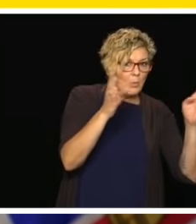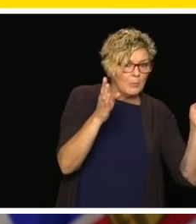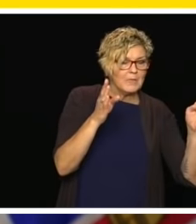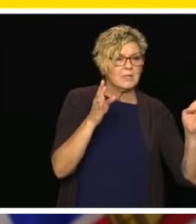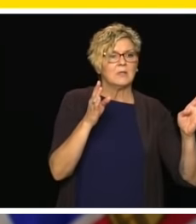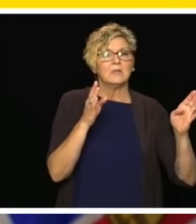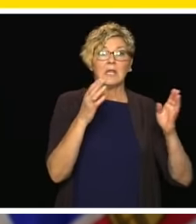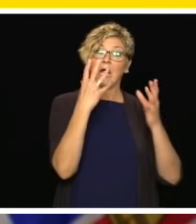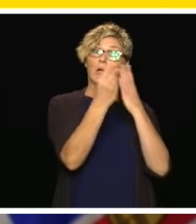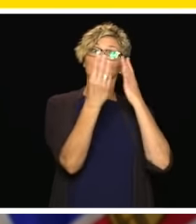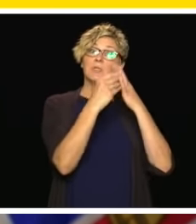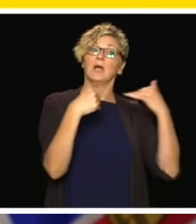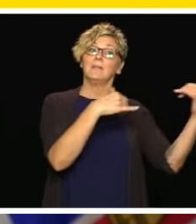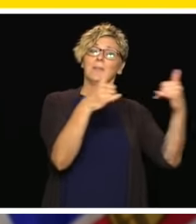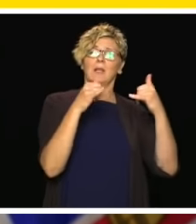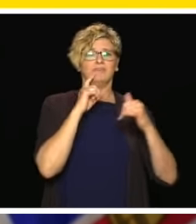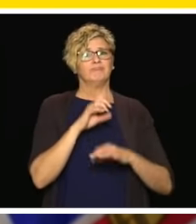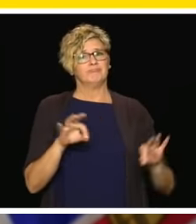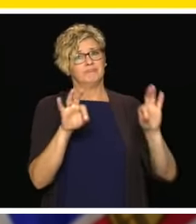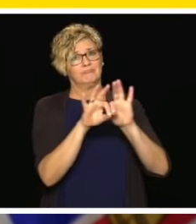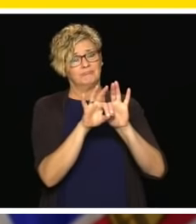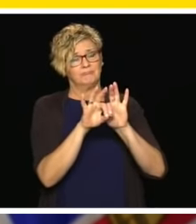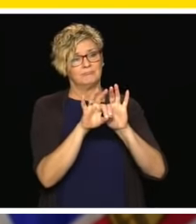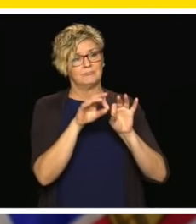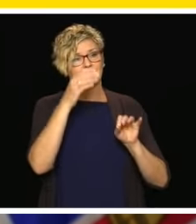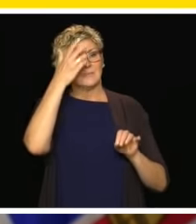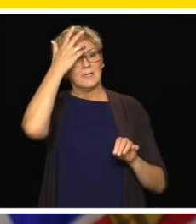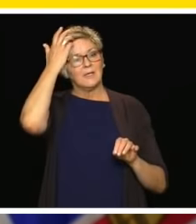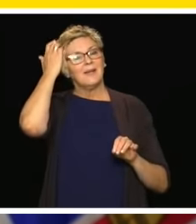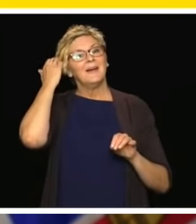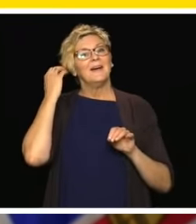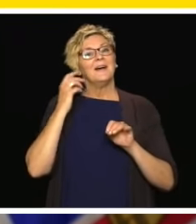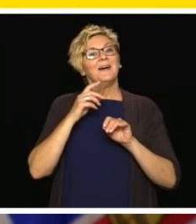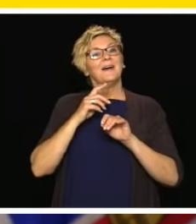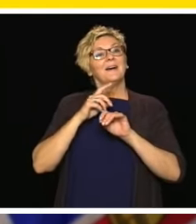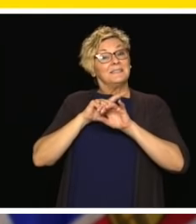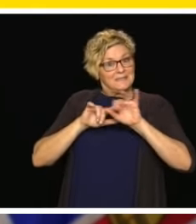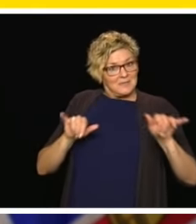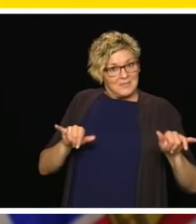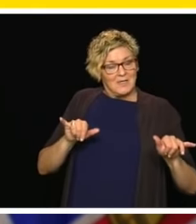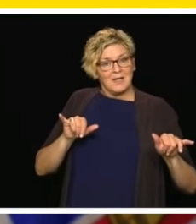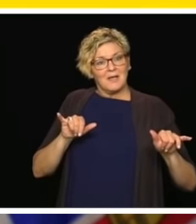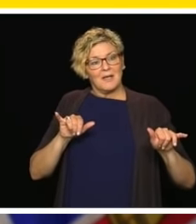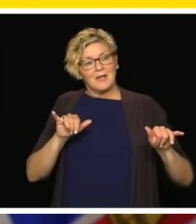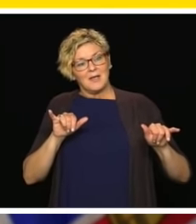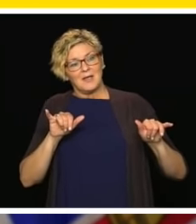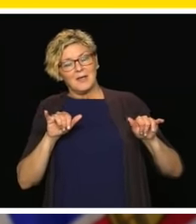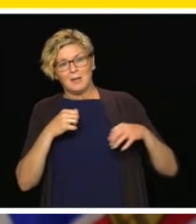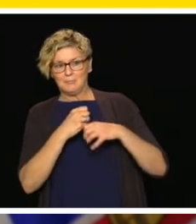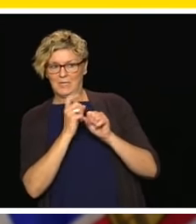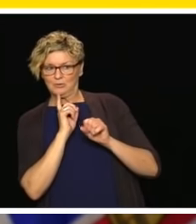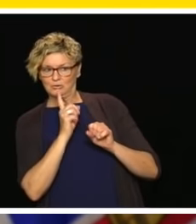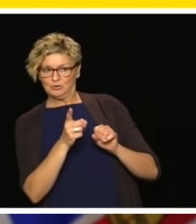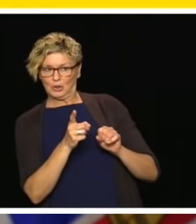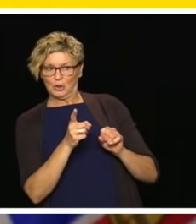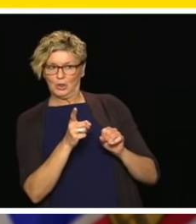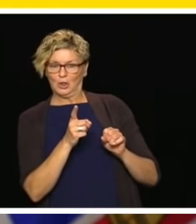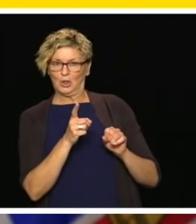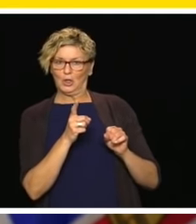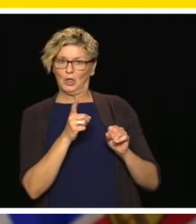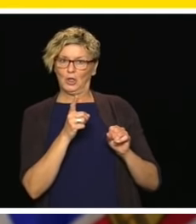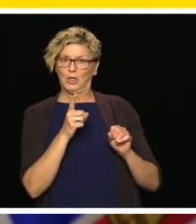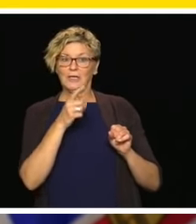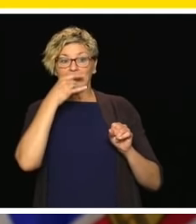What we are trying to still look at is, you know, how do we ensure that kids aren't accessible and playgrounds. It's given those